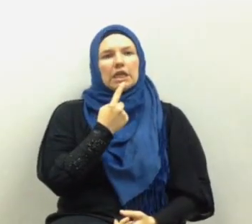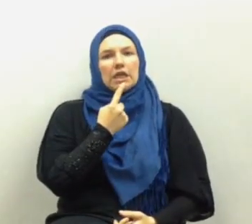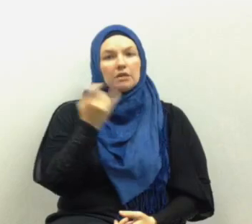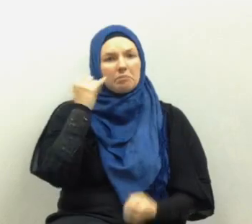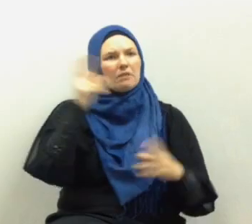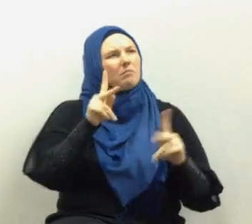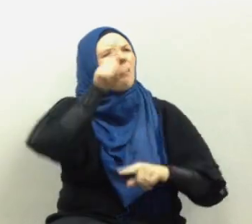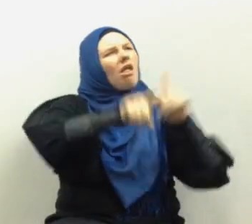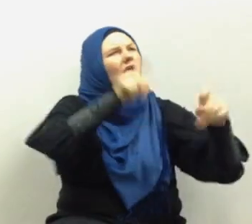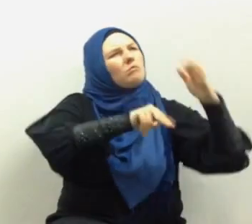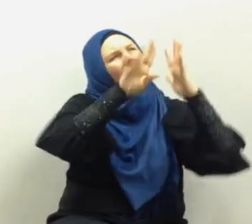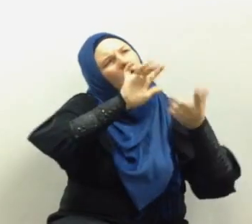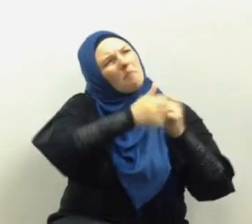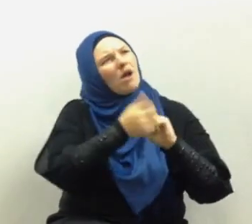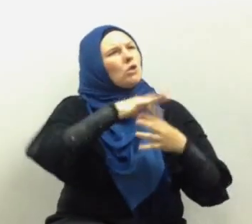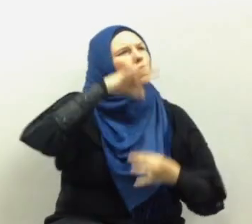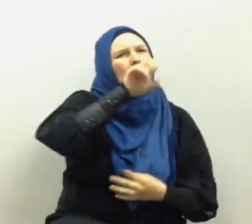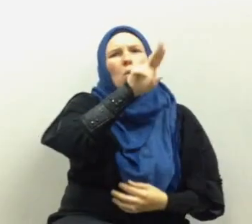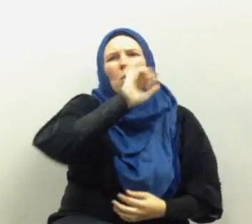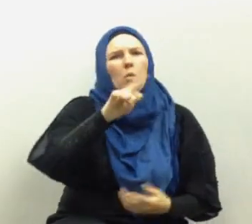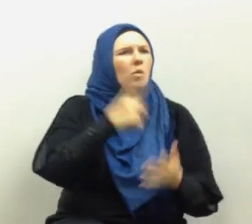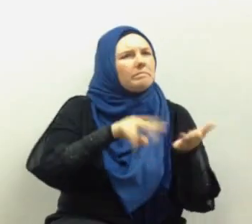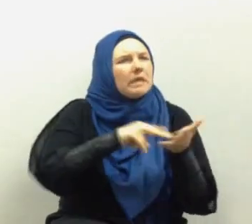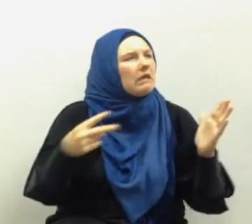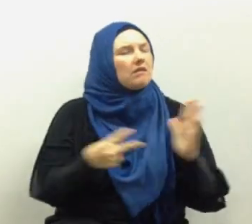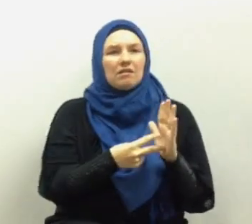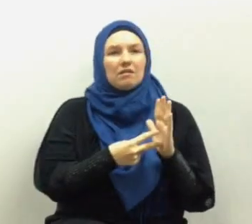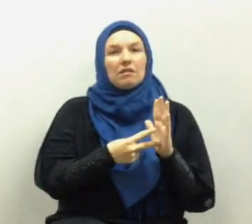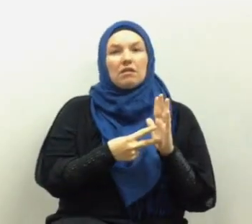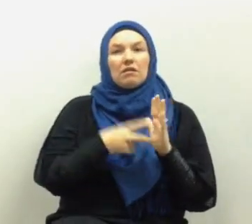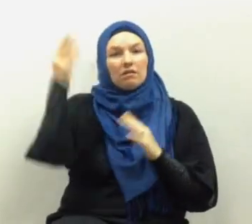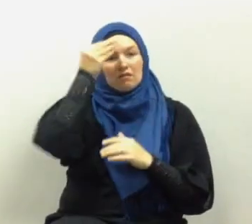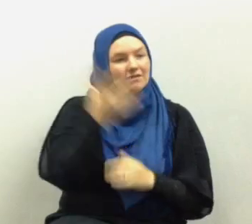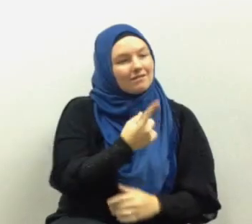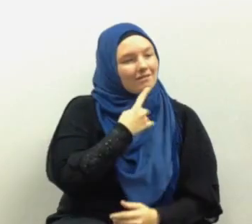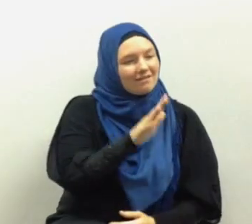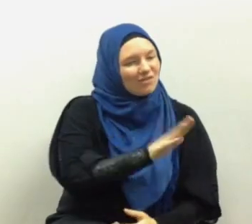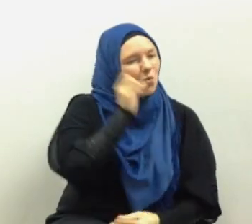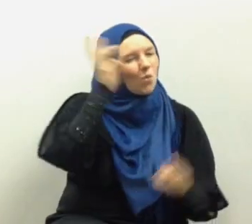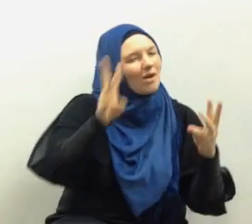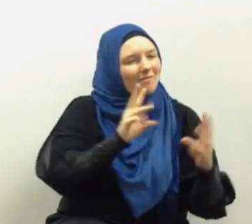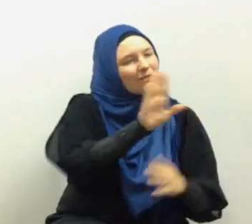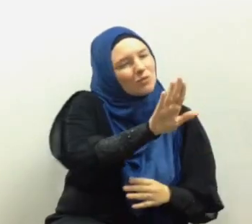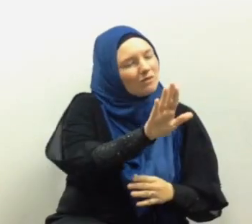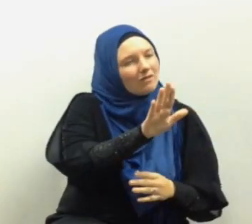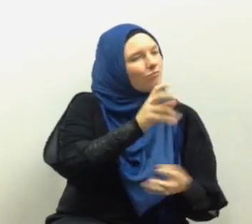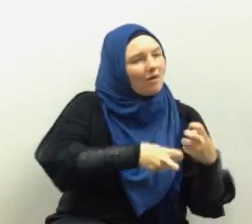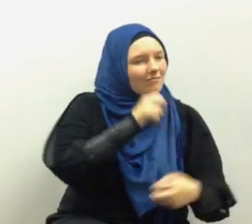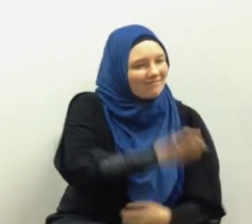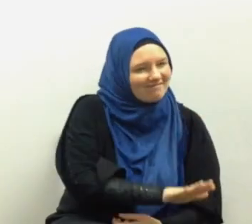issue not ours he created it he controls it it is not under our control